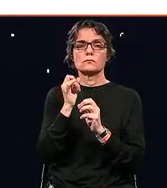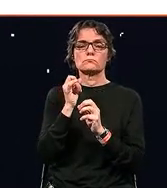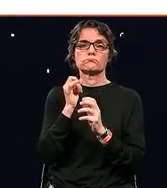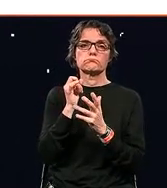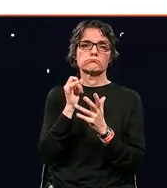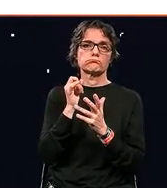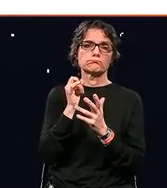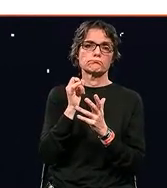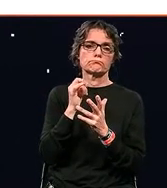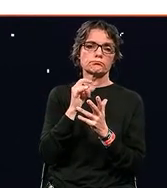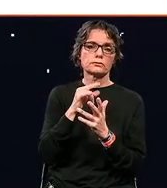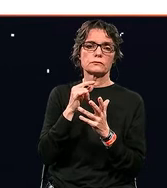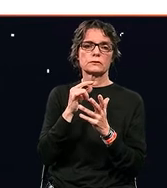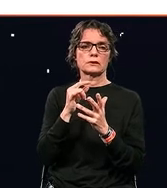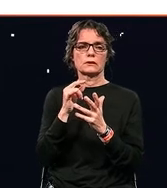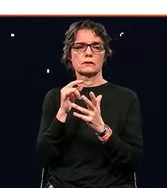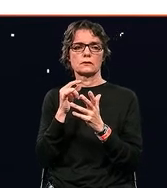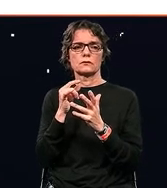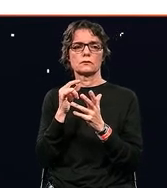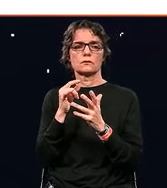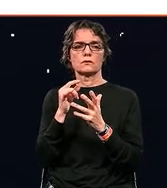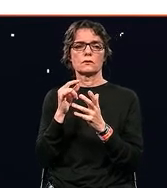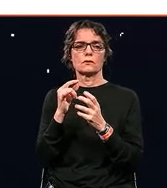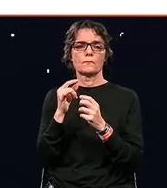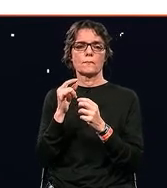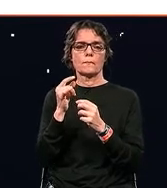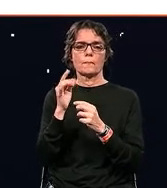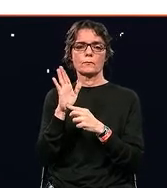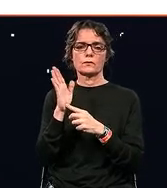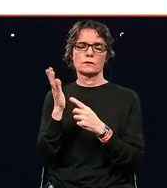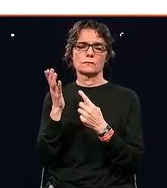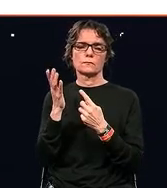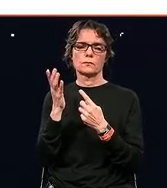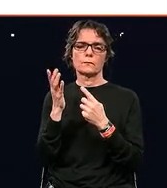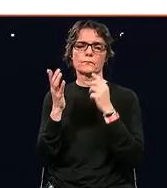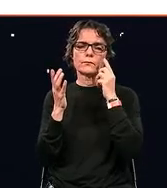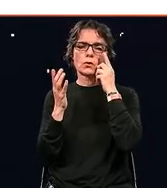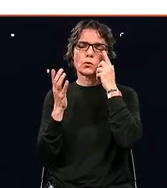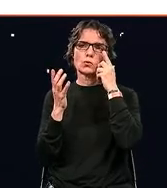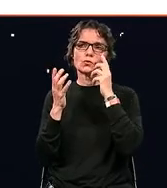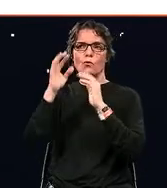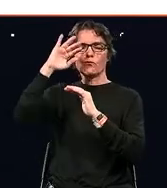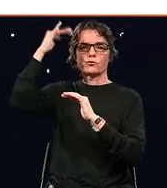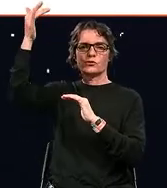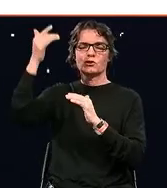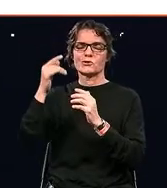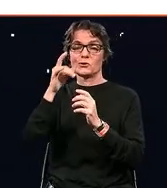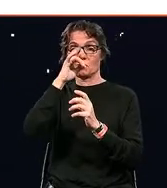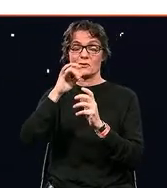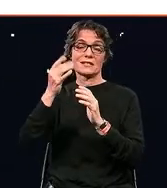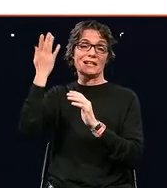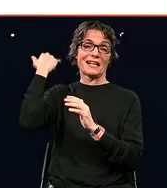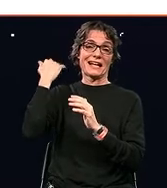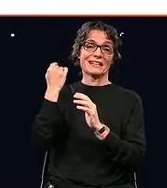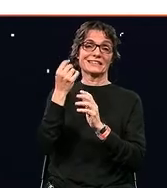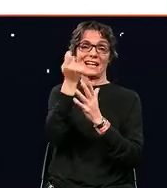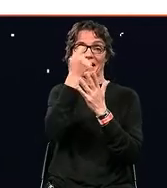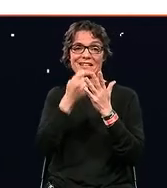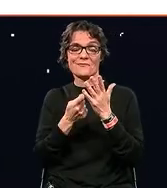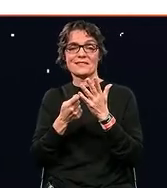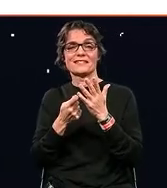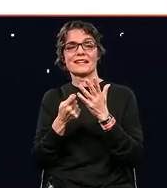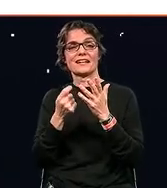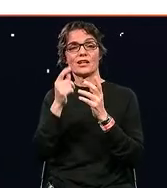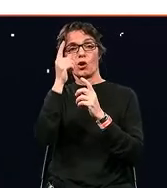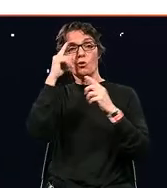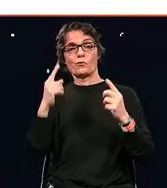culture, where almost like this, you know, childish series of Professor Balthasar, who was inventing